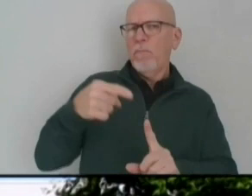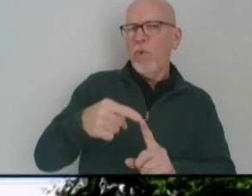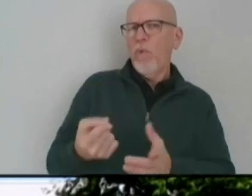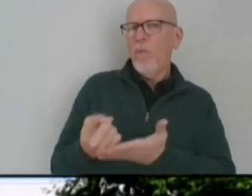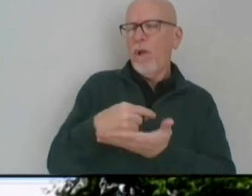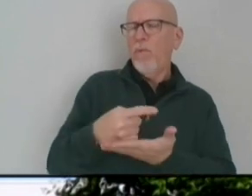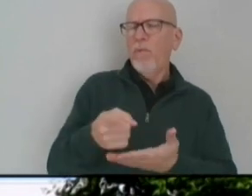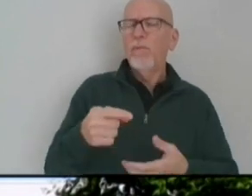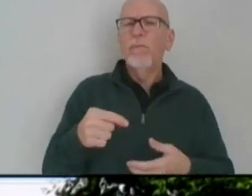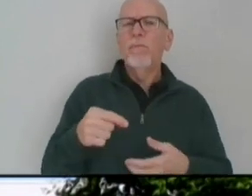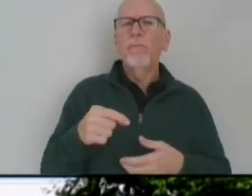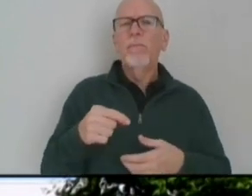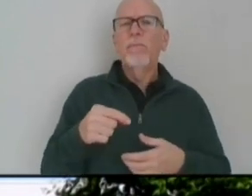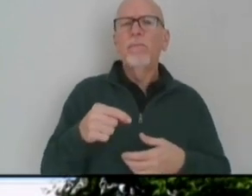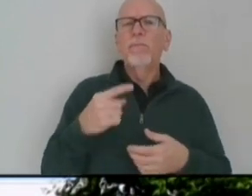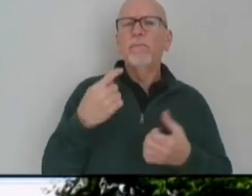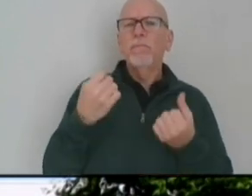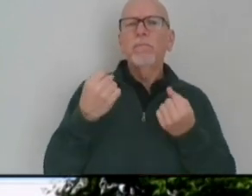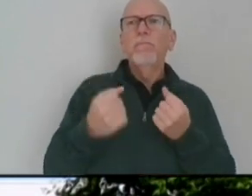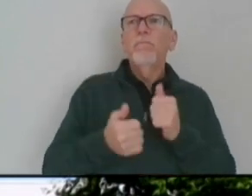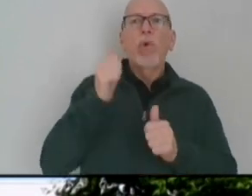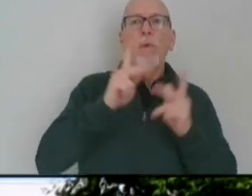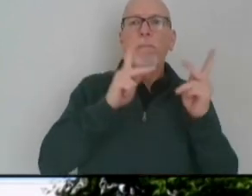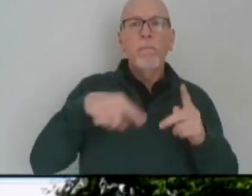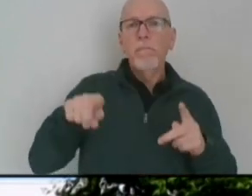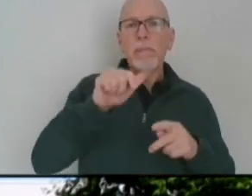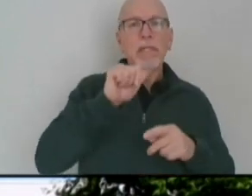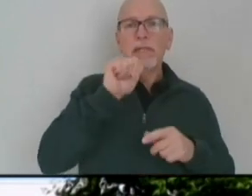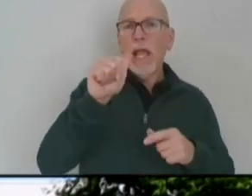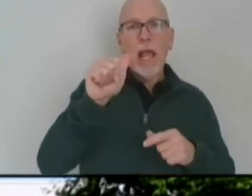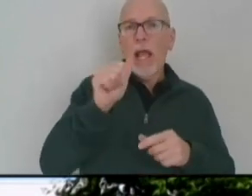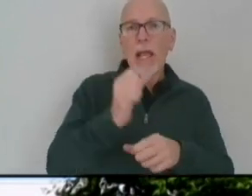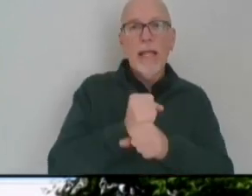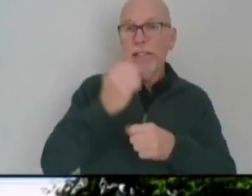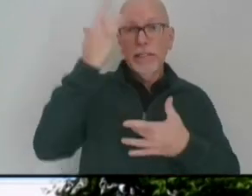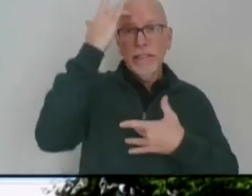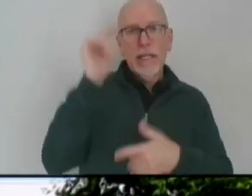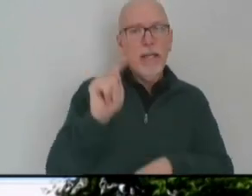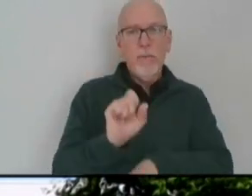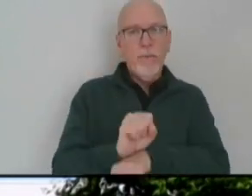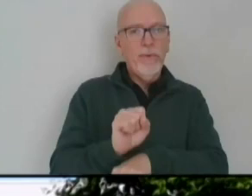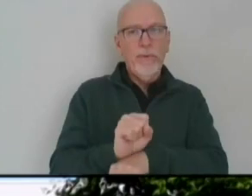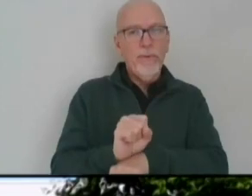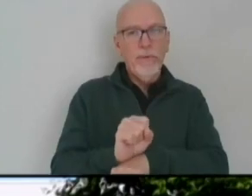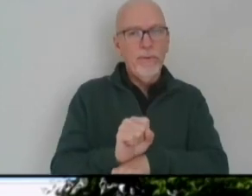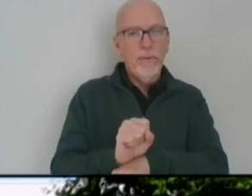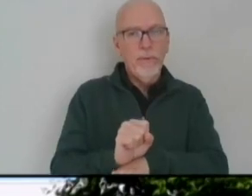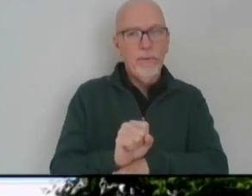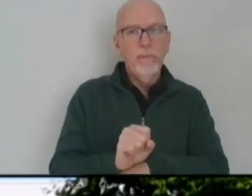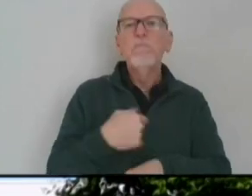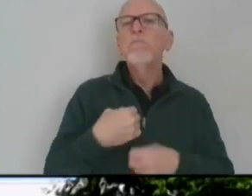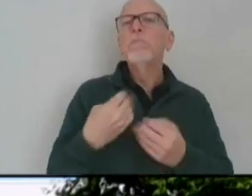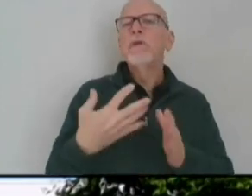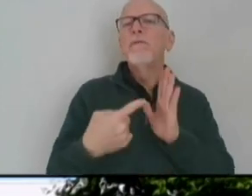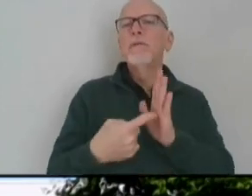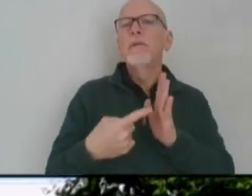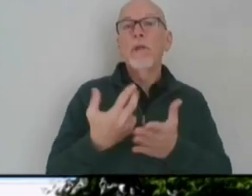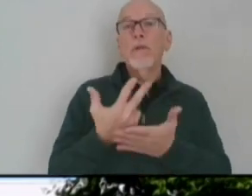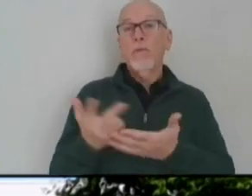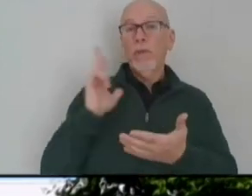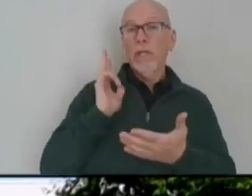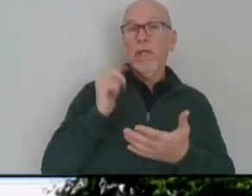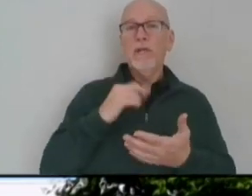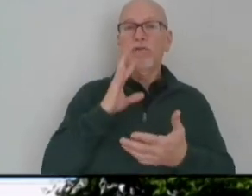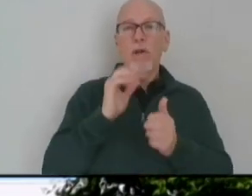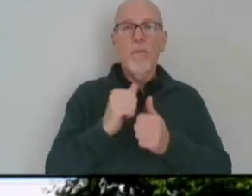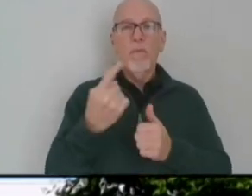overwhelmingly people are not getting infected in their place of work. And I can give you an example of that. Three weeks ago, I spoke to a